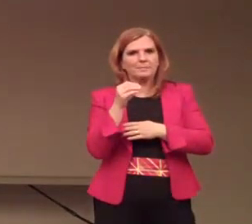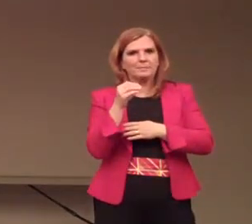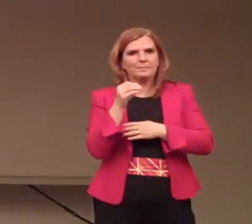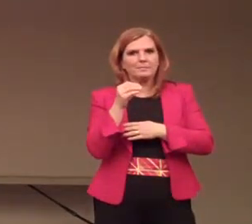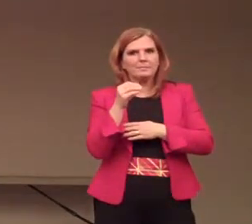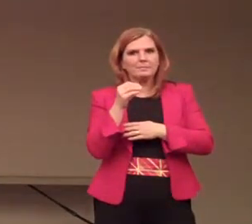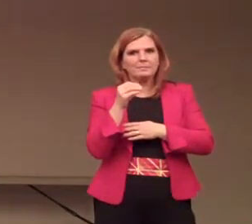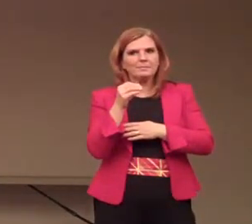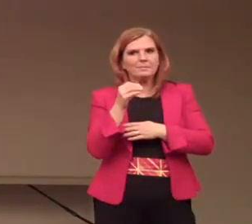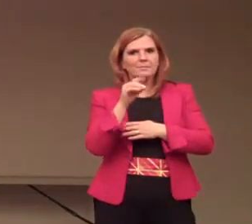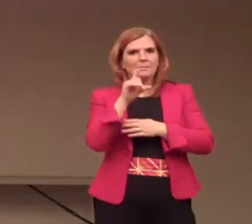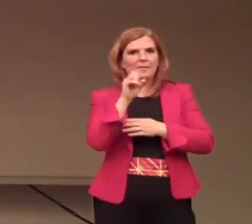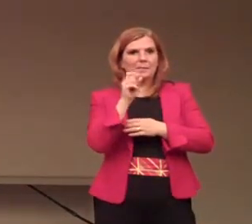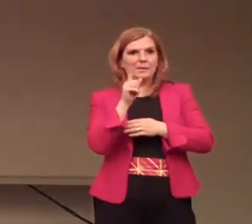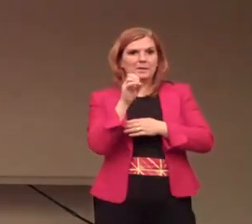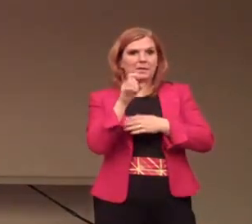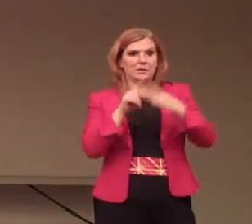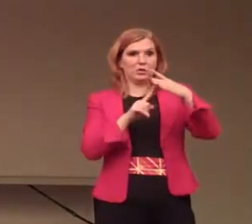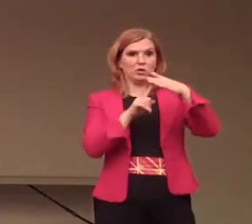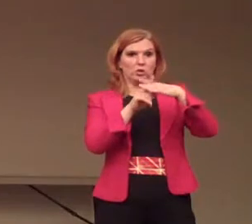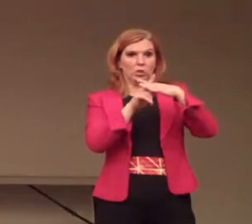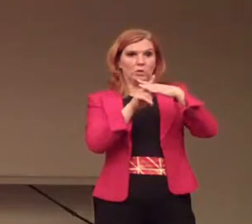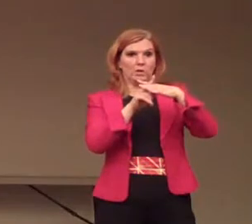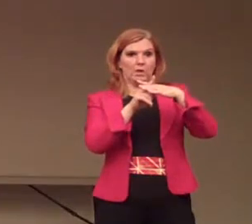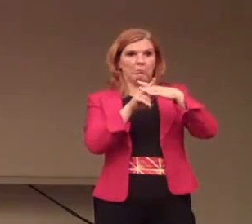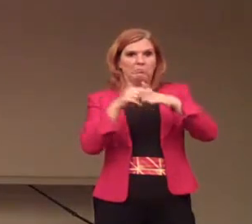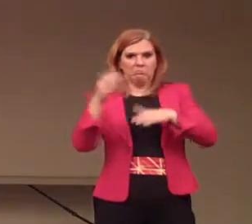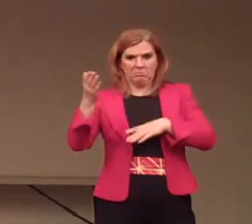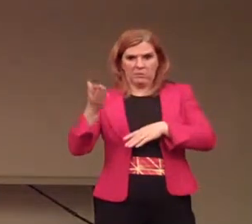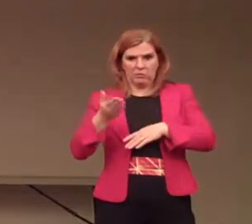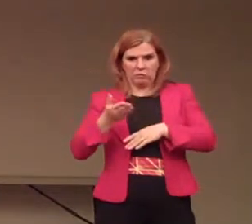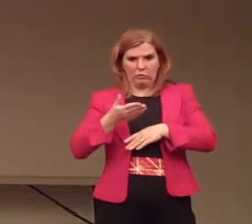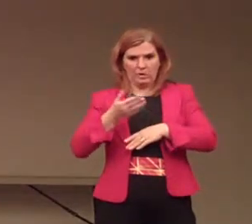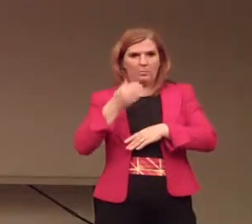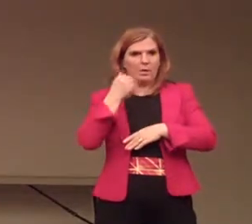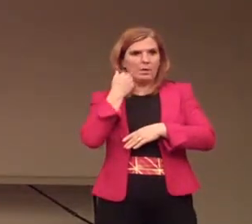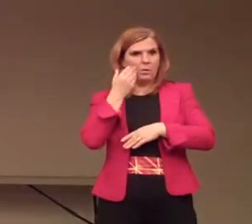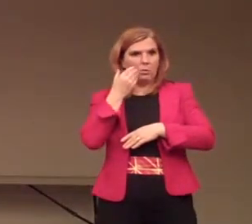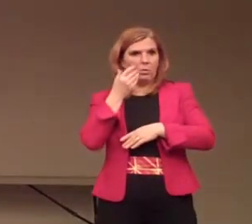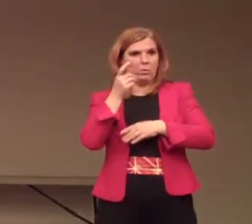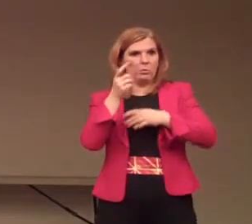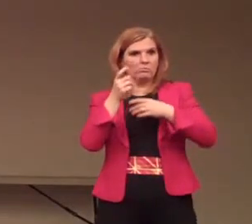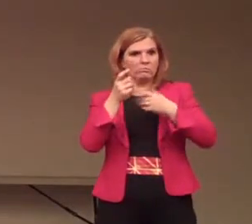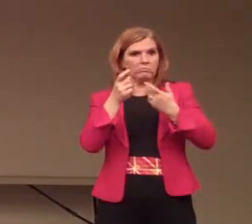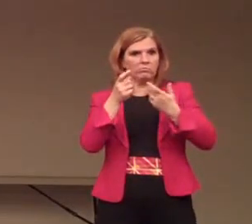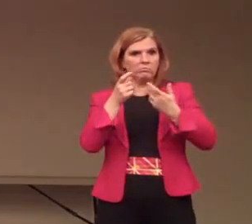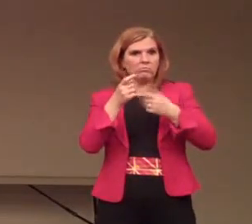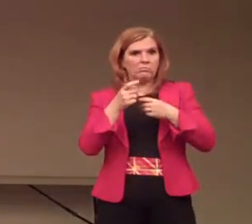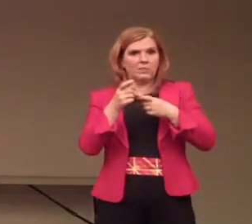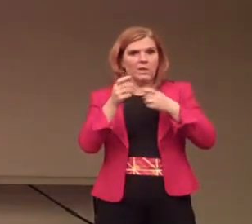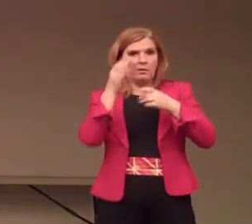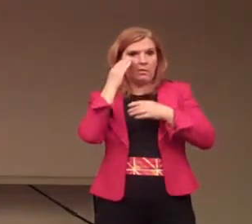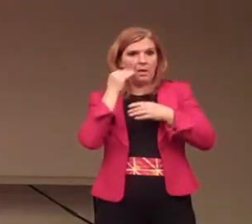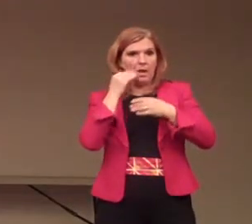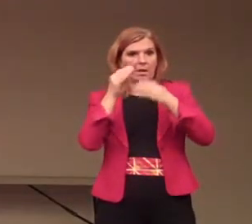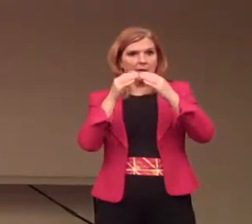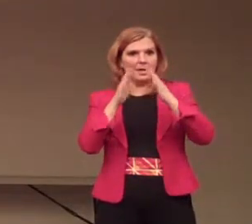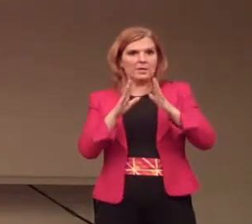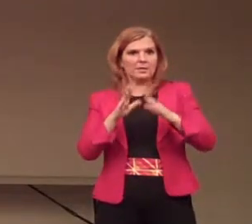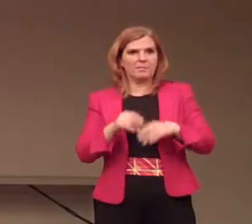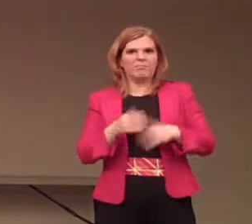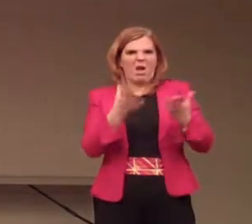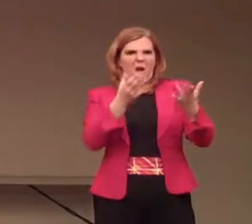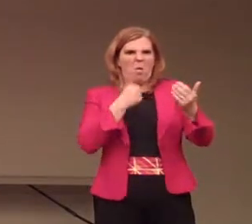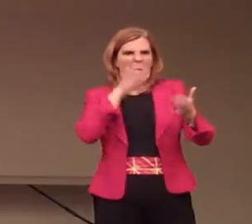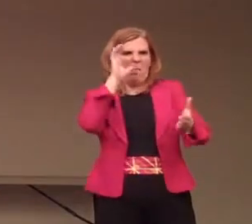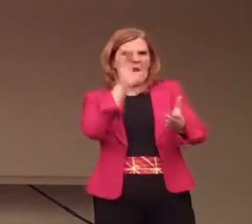And Mrs. Leslie shows up and is greeted by the madam of the house, a Mrs. Klein. I want my